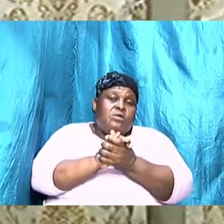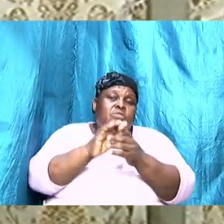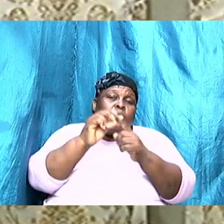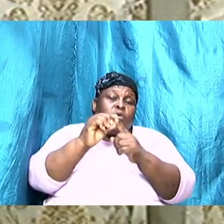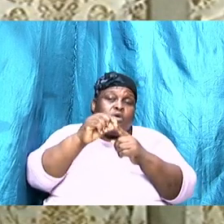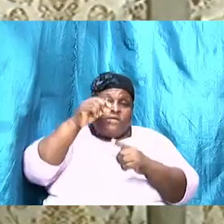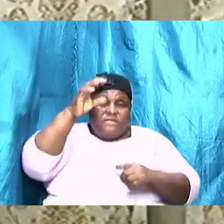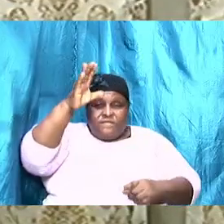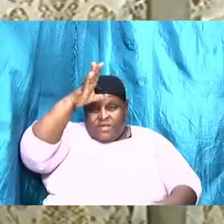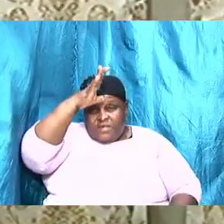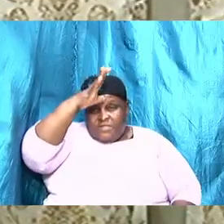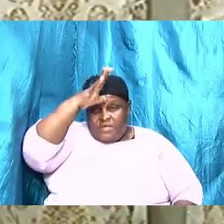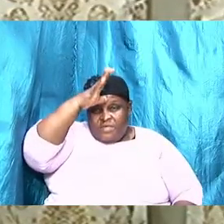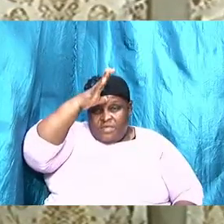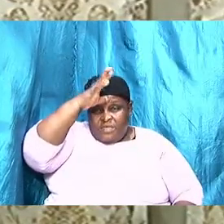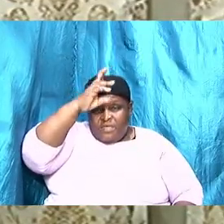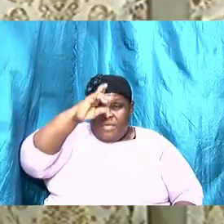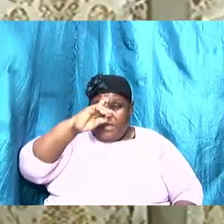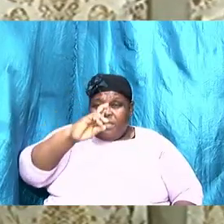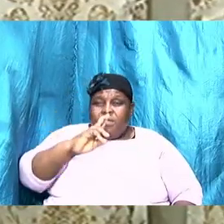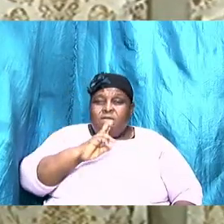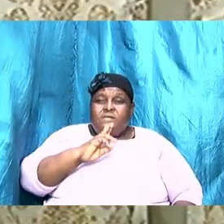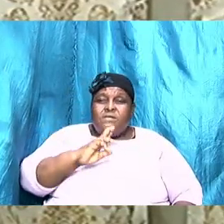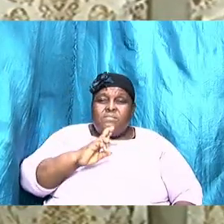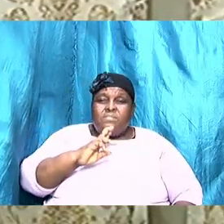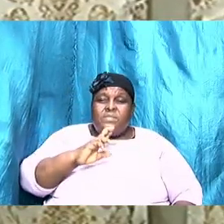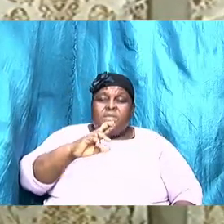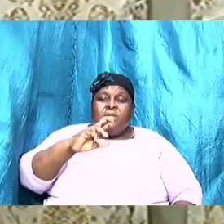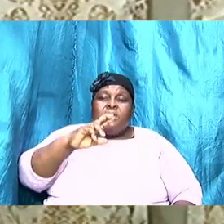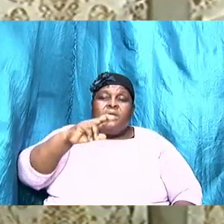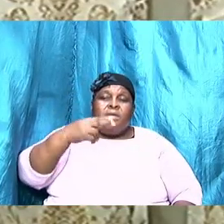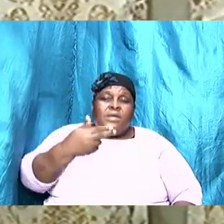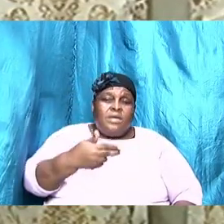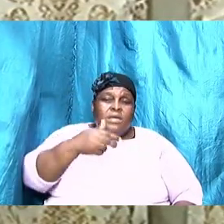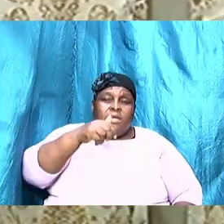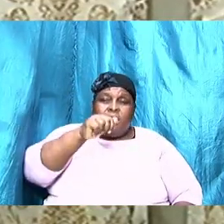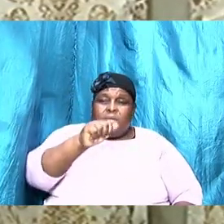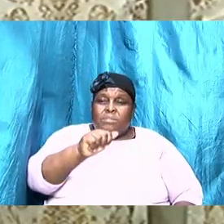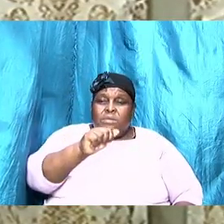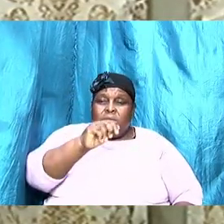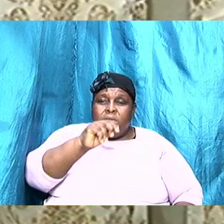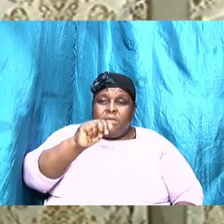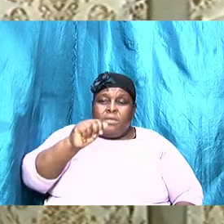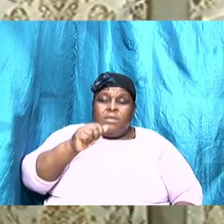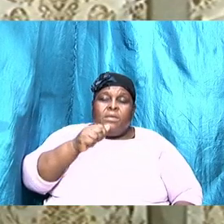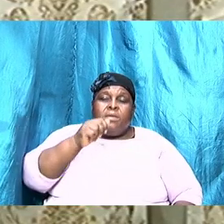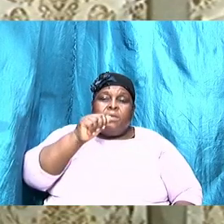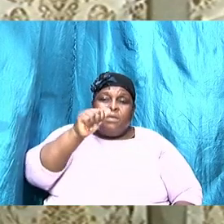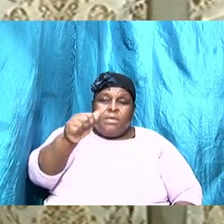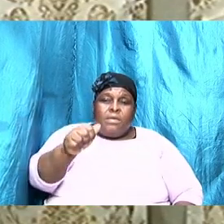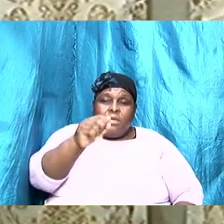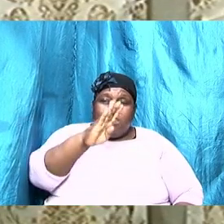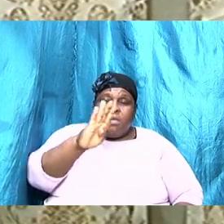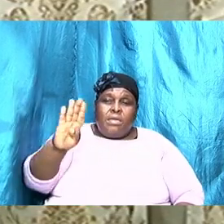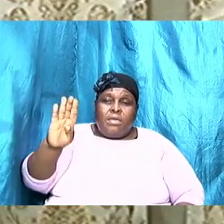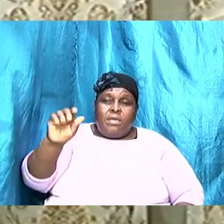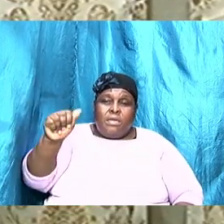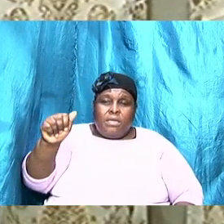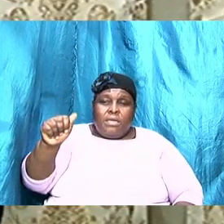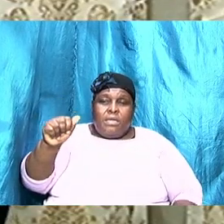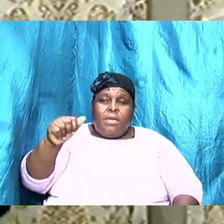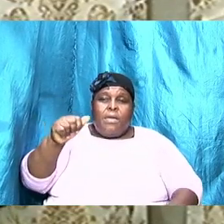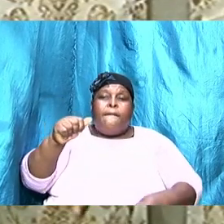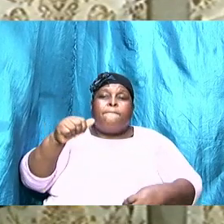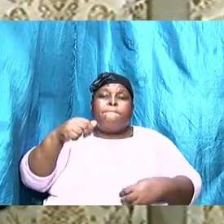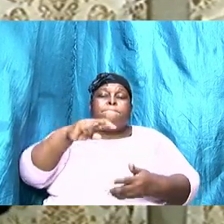from the Hebrew Abba and it means source so while they're